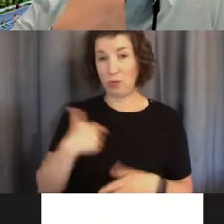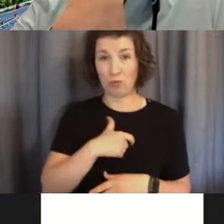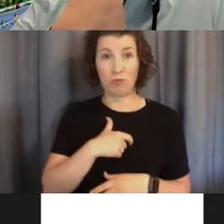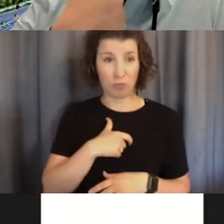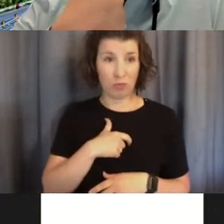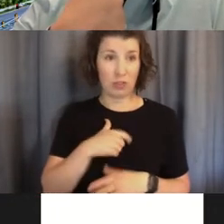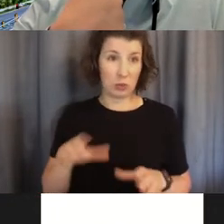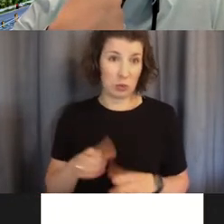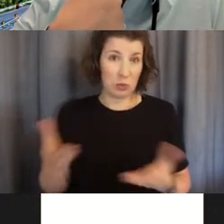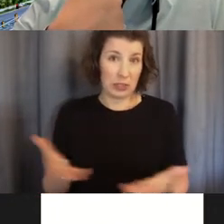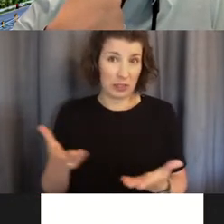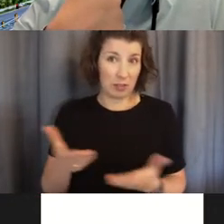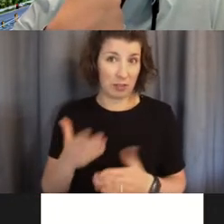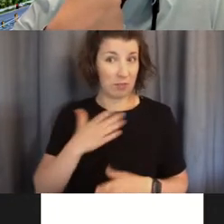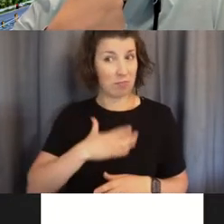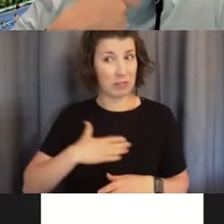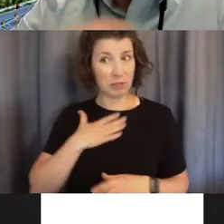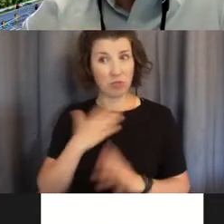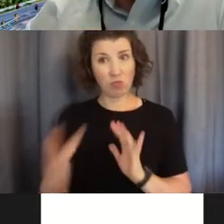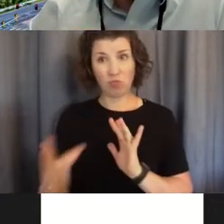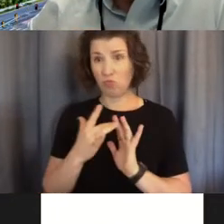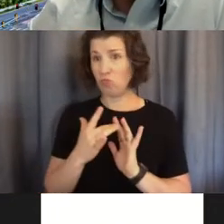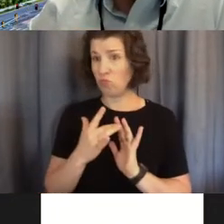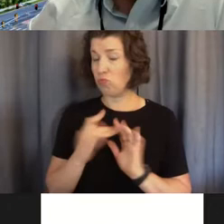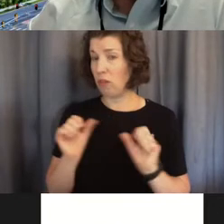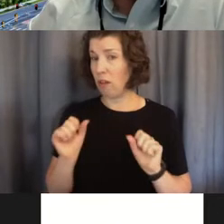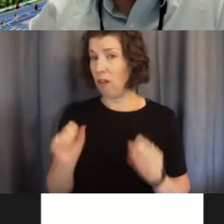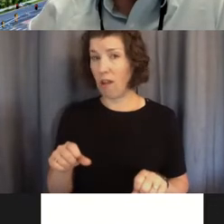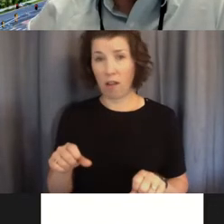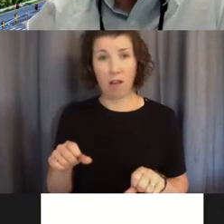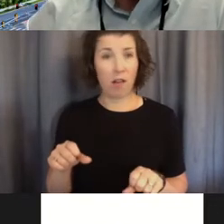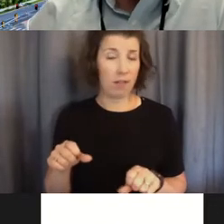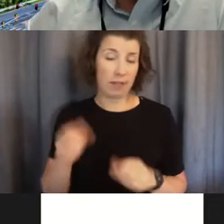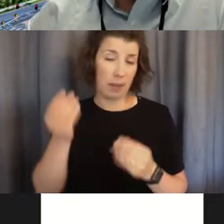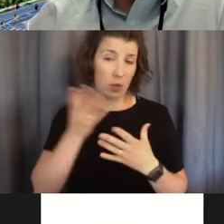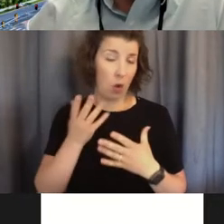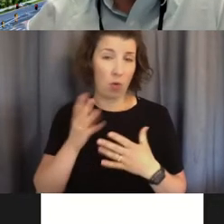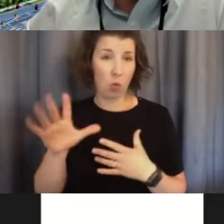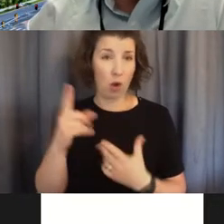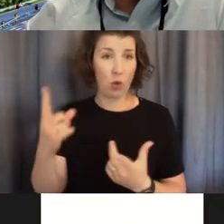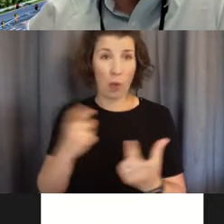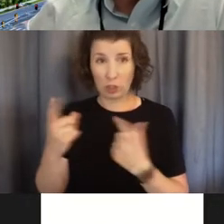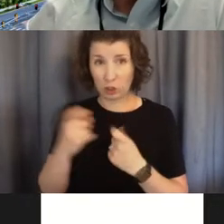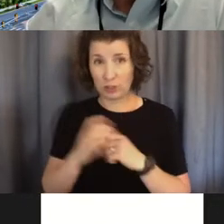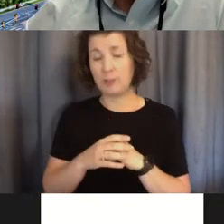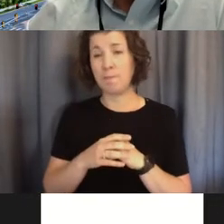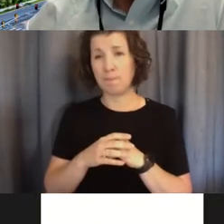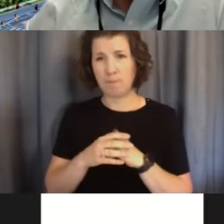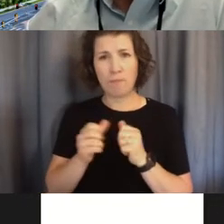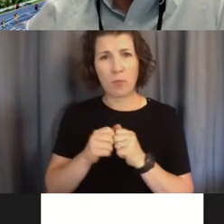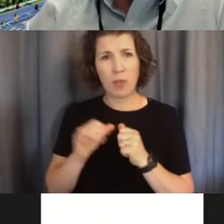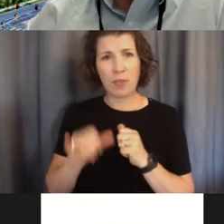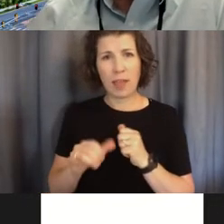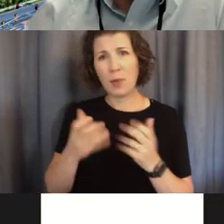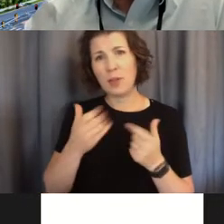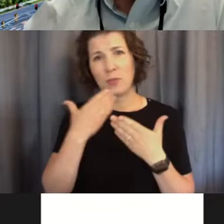free to reach out to me too. And let me know any questions on that. And with that, um, I'd like